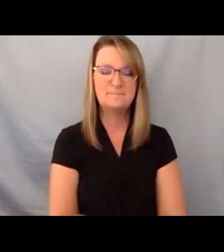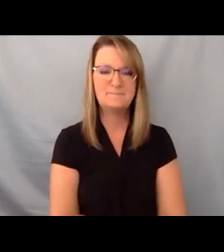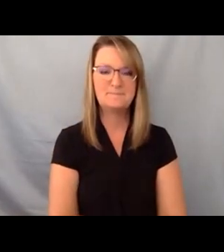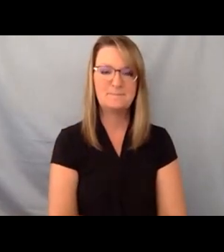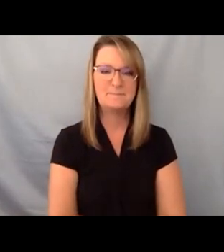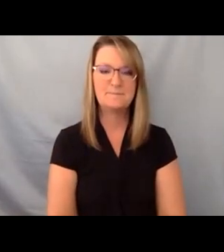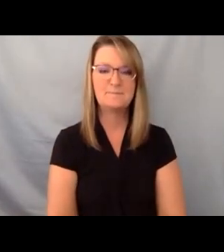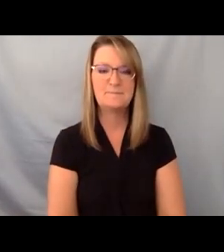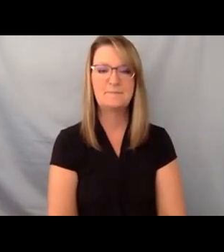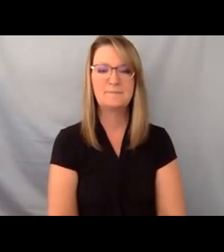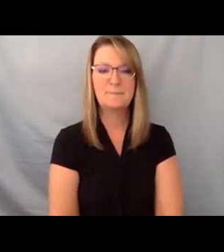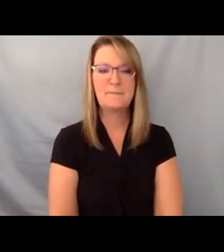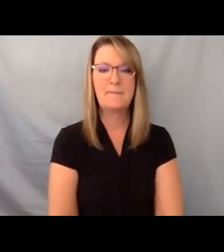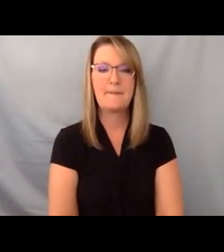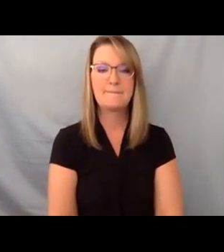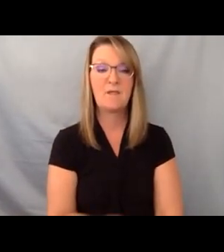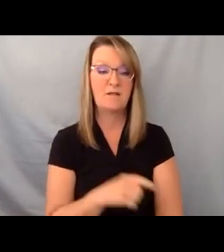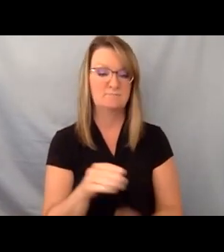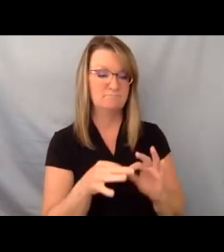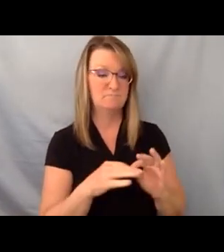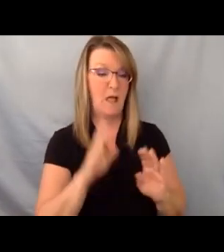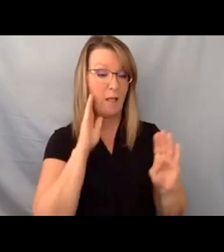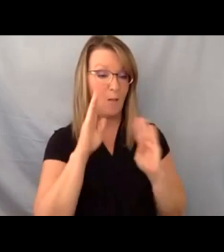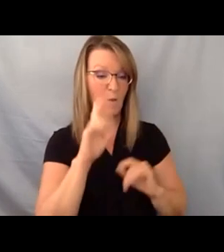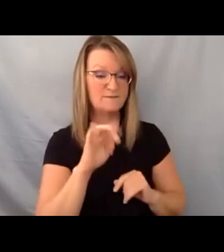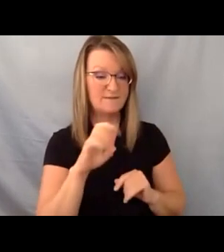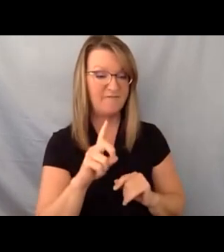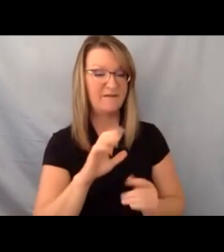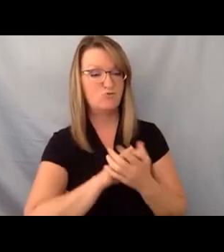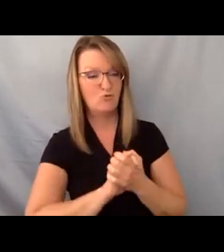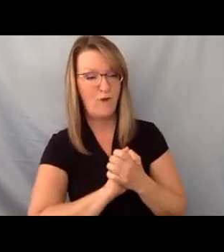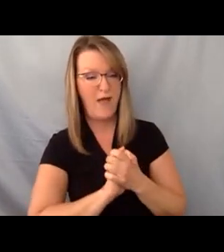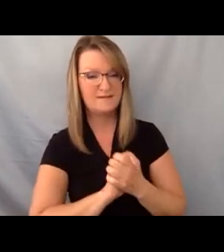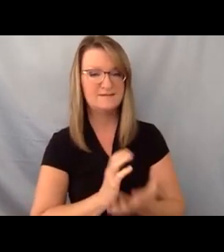hello david and all congrats thank you